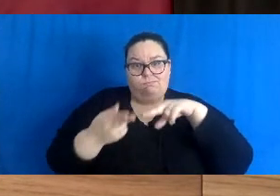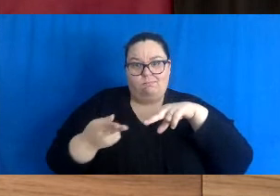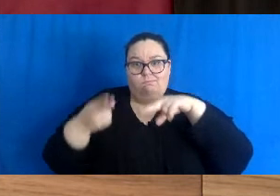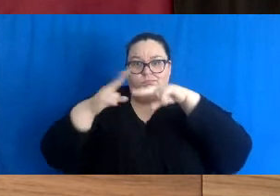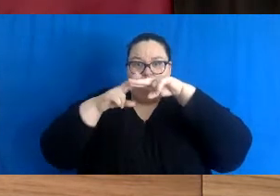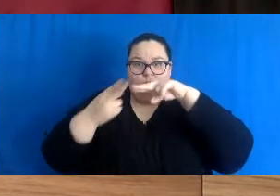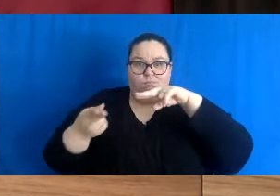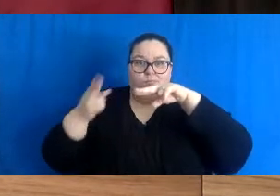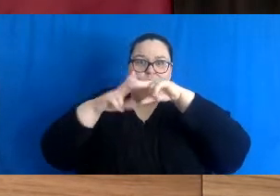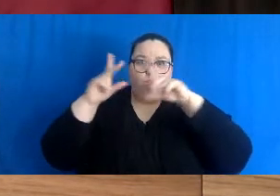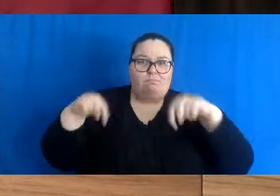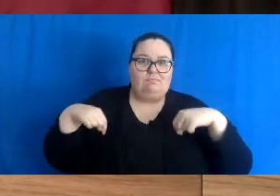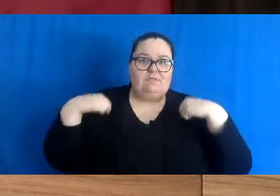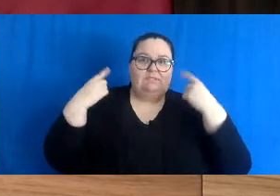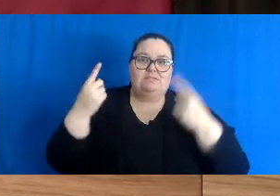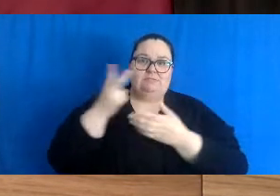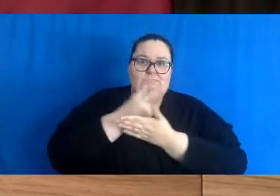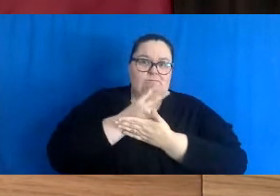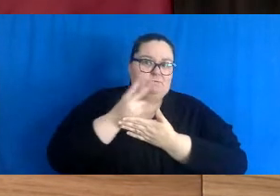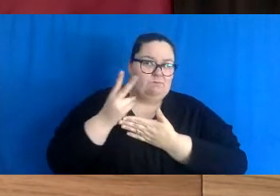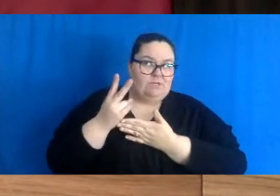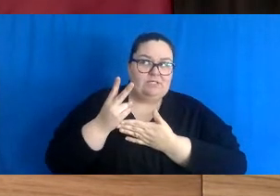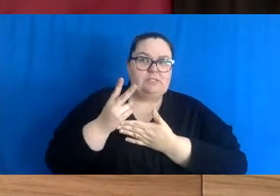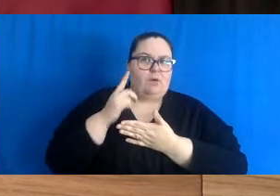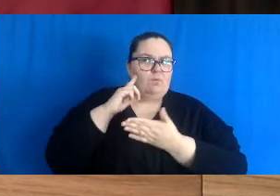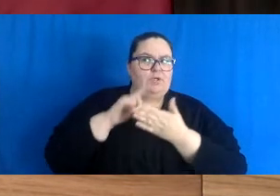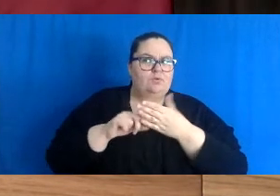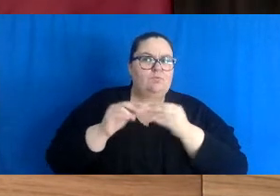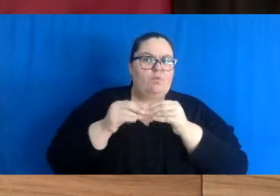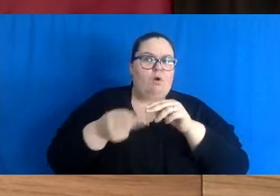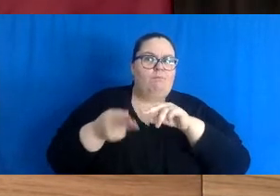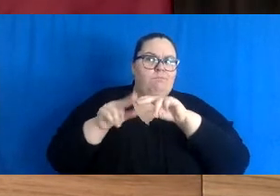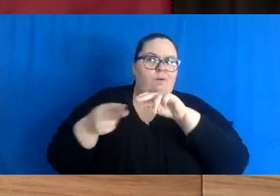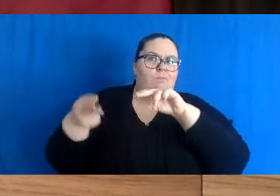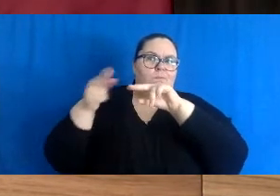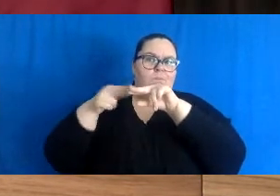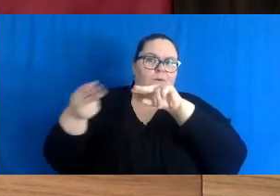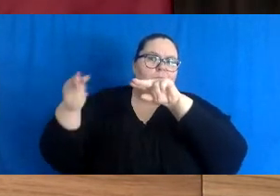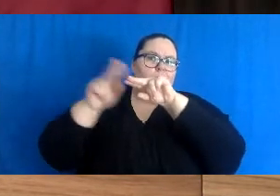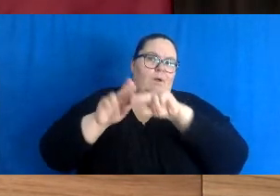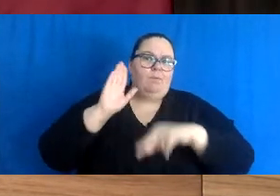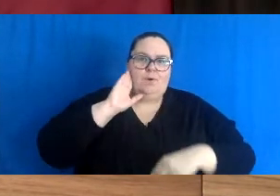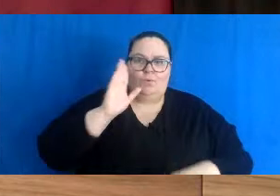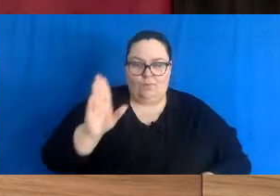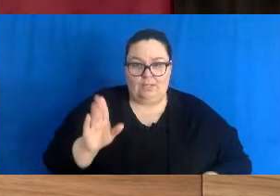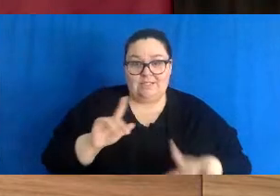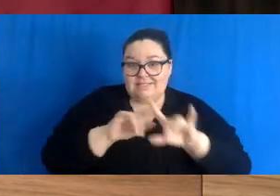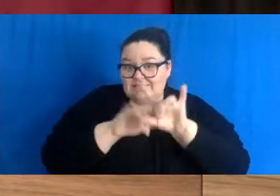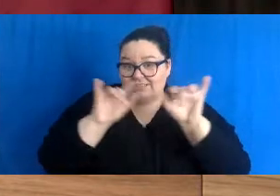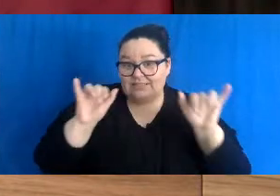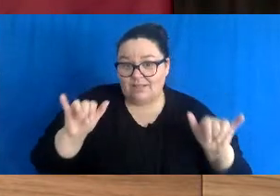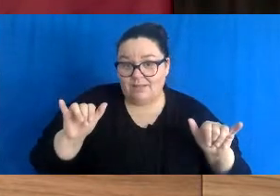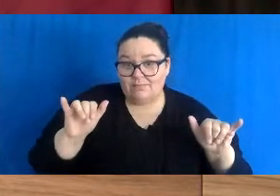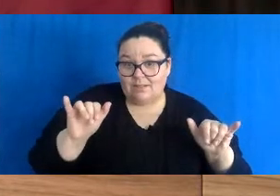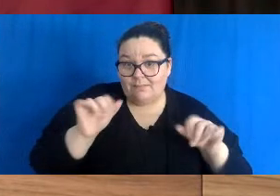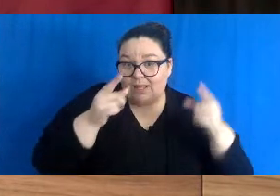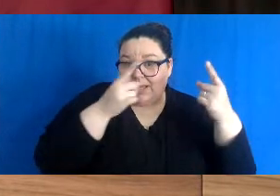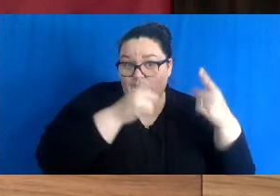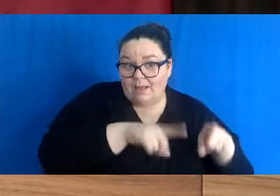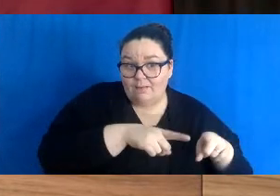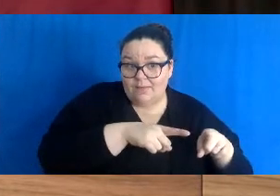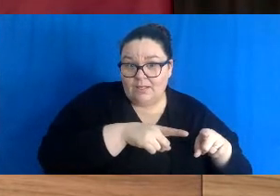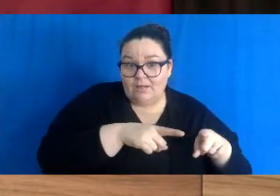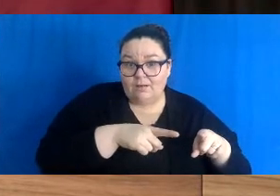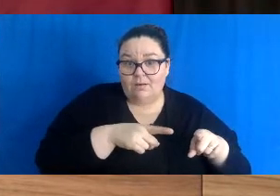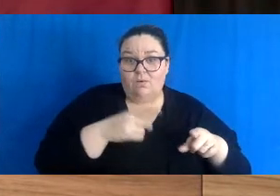and will likely continue to rise in the days ahead. And at the same time that this is happening, we have record numbers